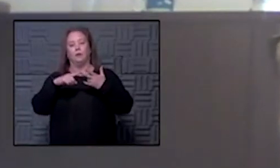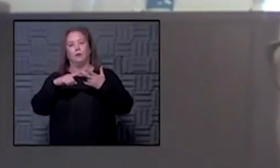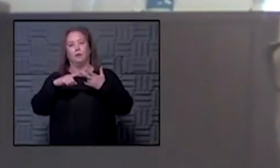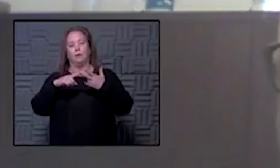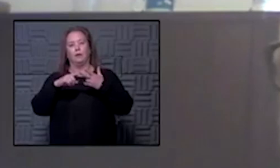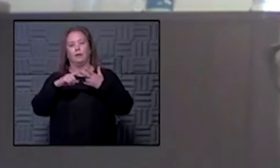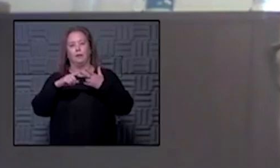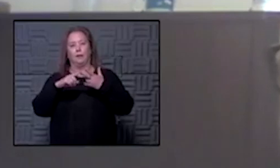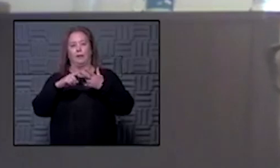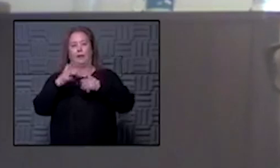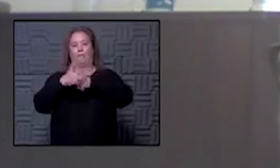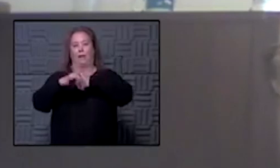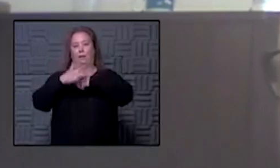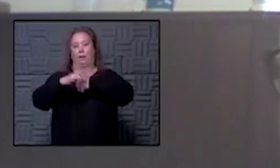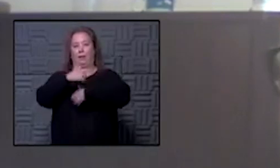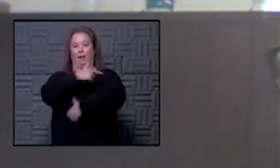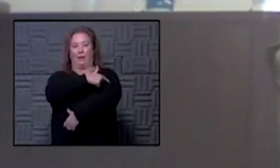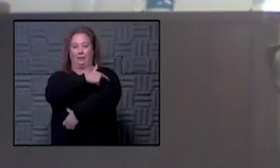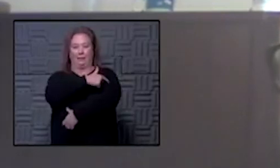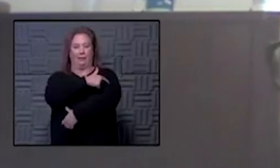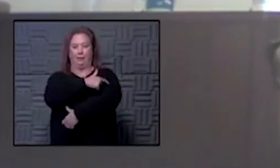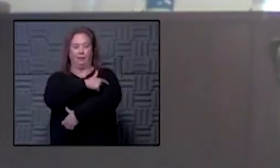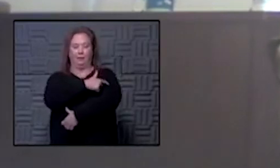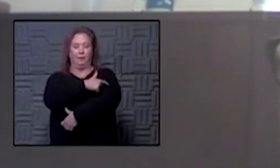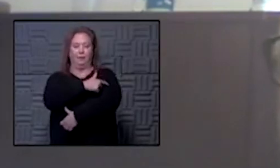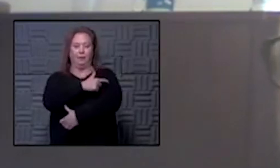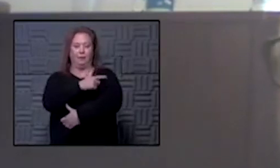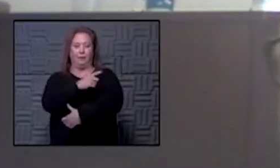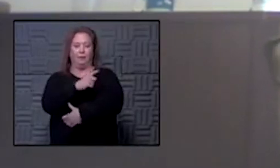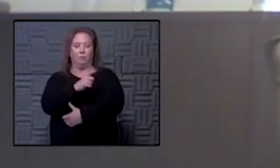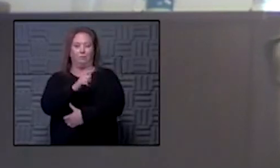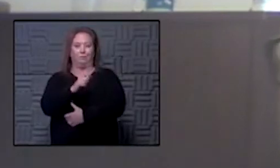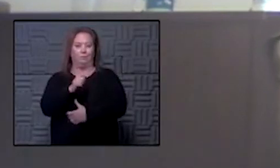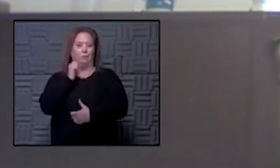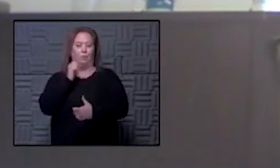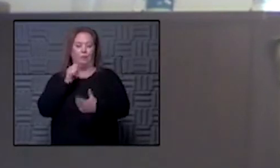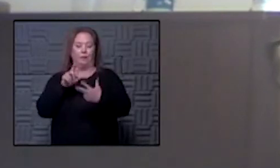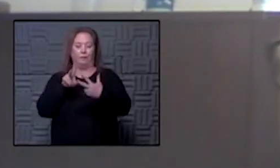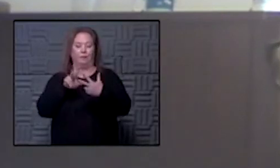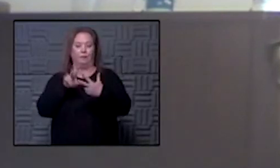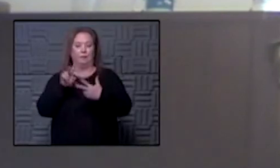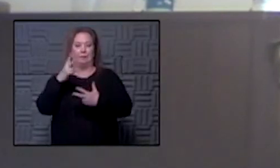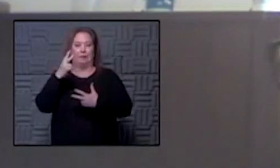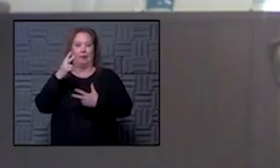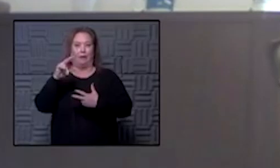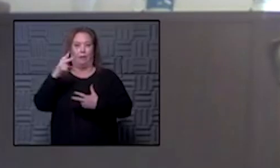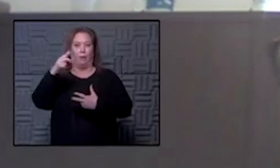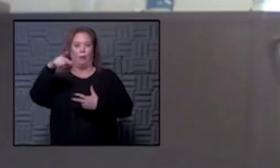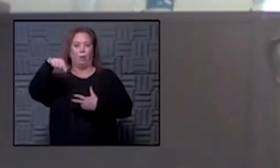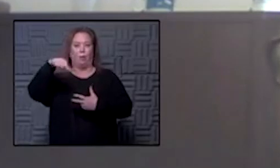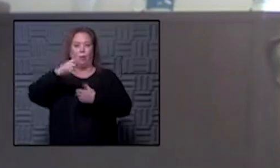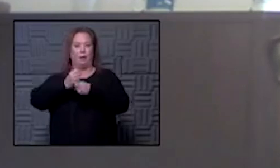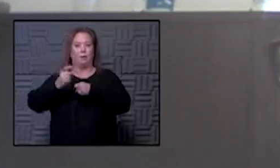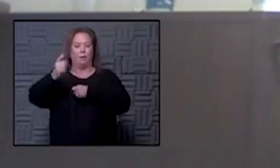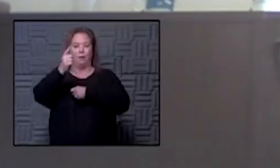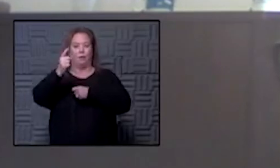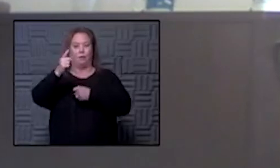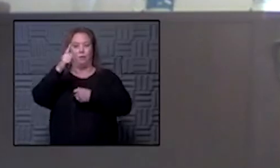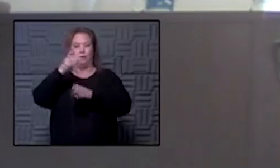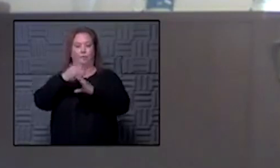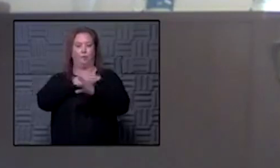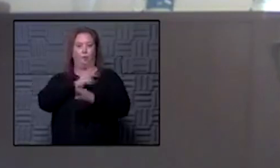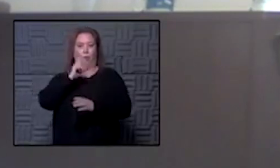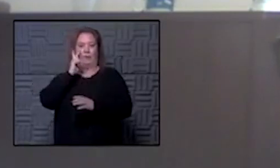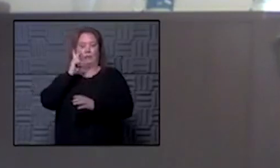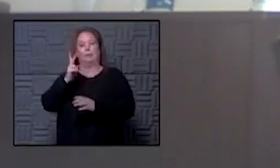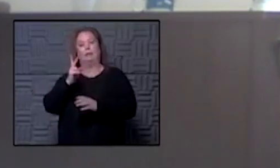availability of vaccine is likely not going to be until the second and third quarter of next year um before we're really able to